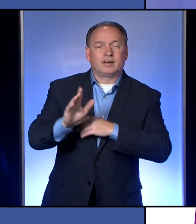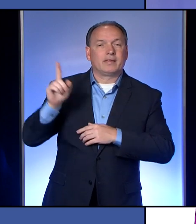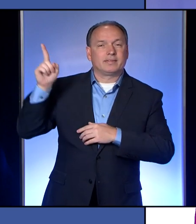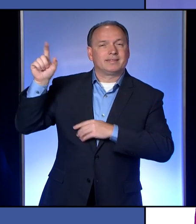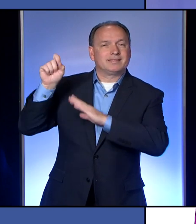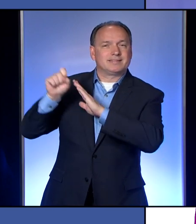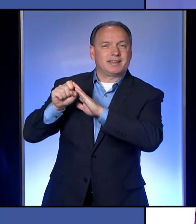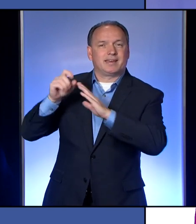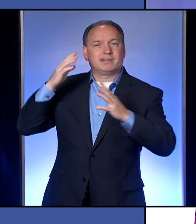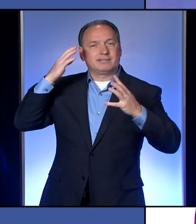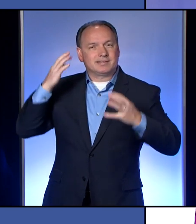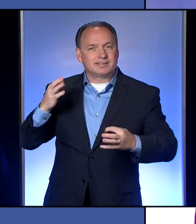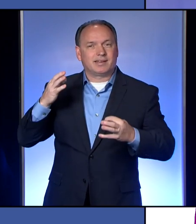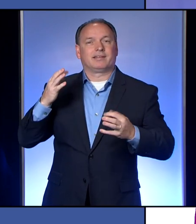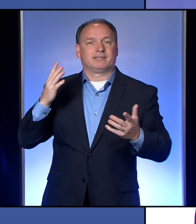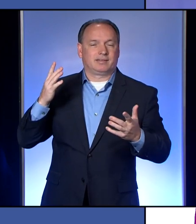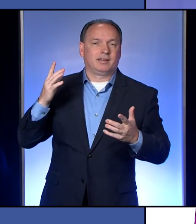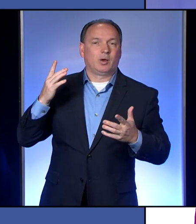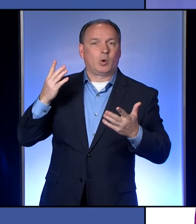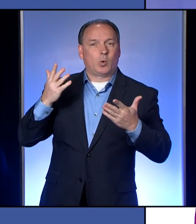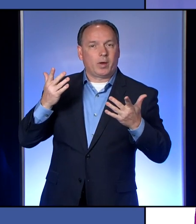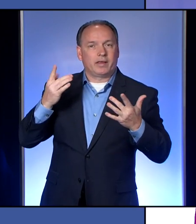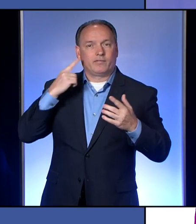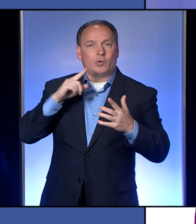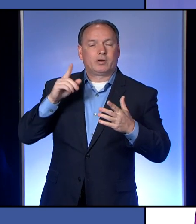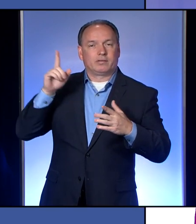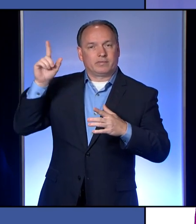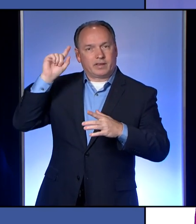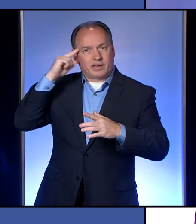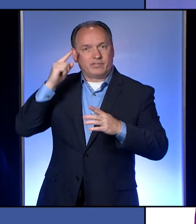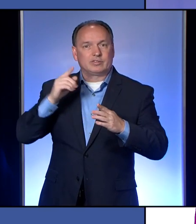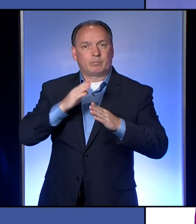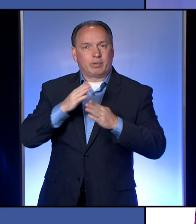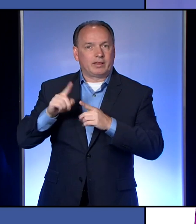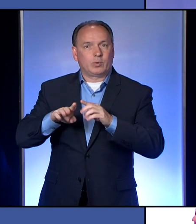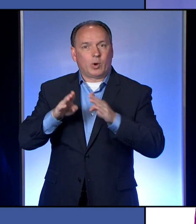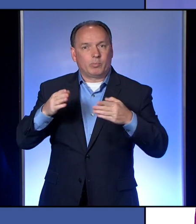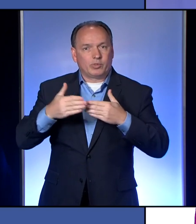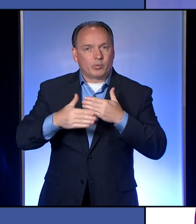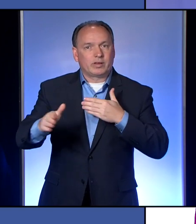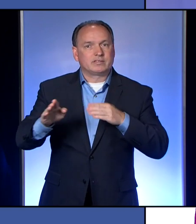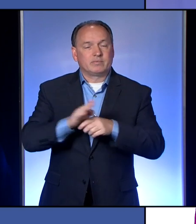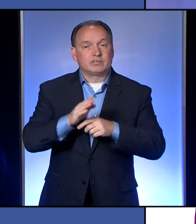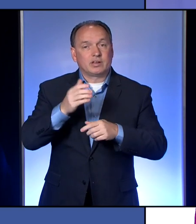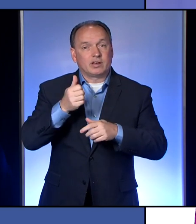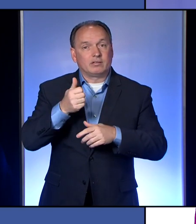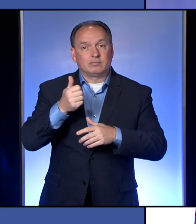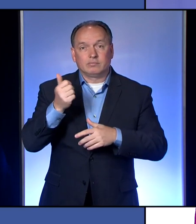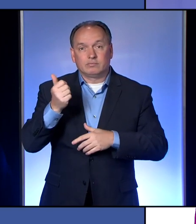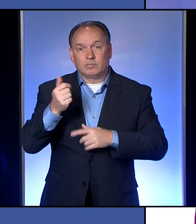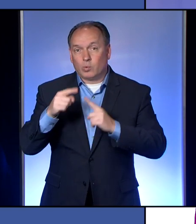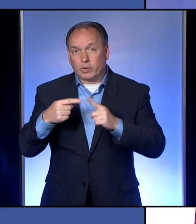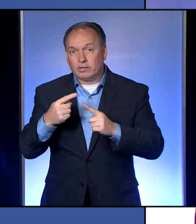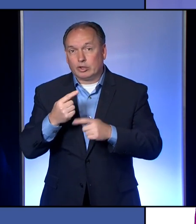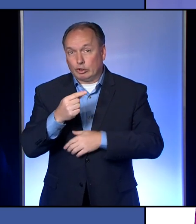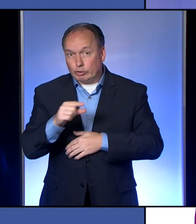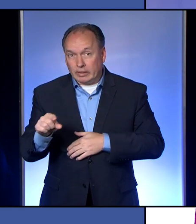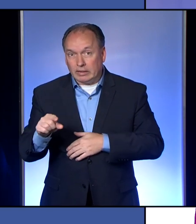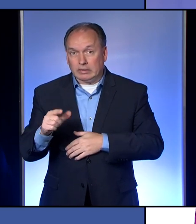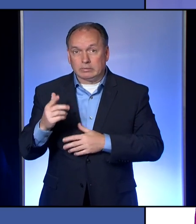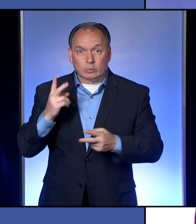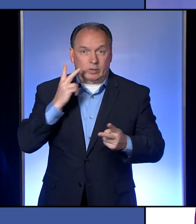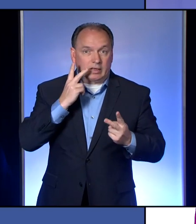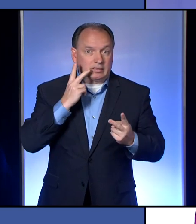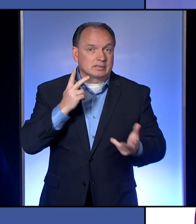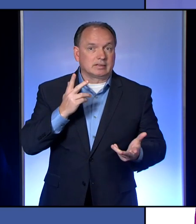governor's, uh, plan to open the rest of the businesses, uh, which would be, um, I would assume under the green phase, but again, we haven't seen anything